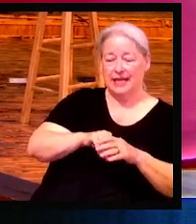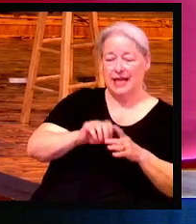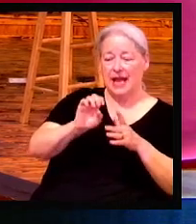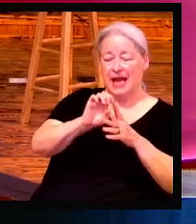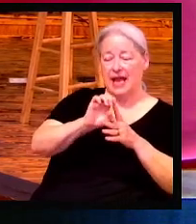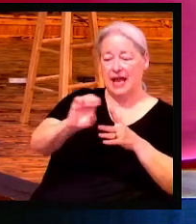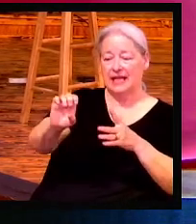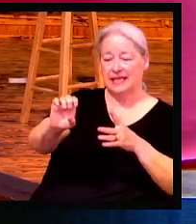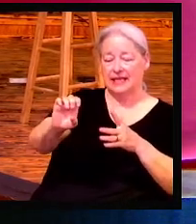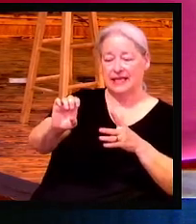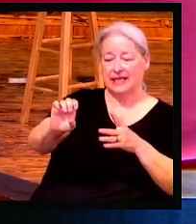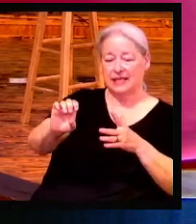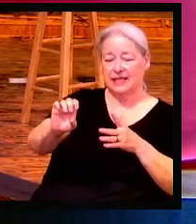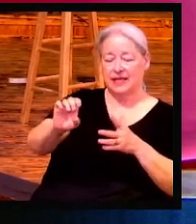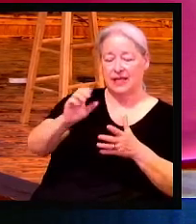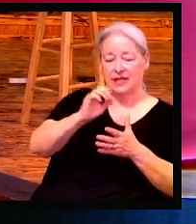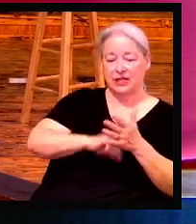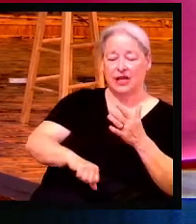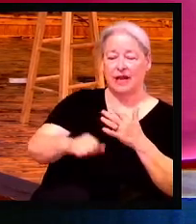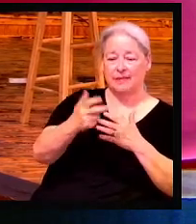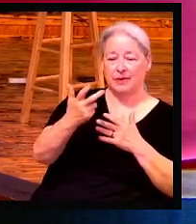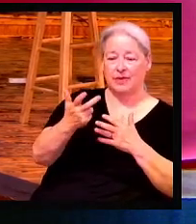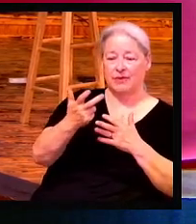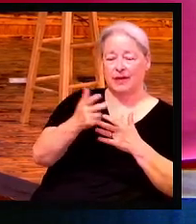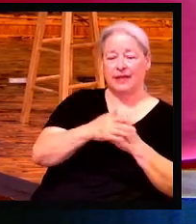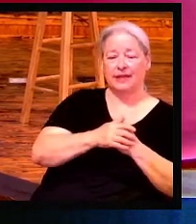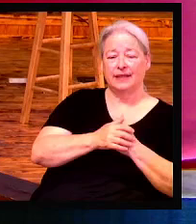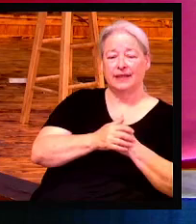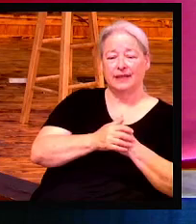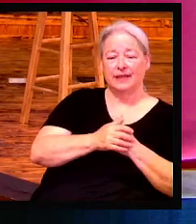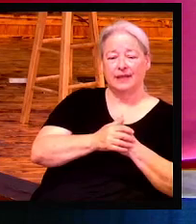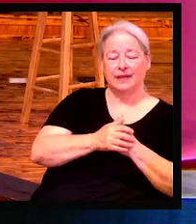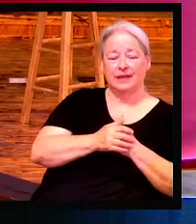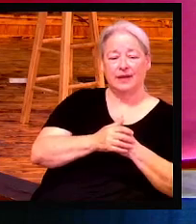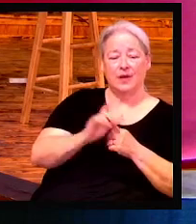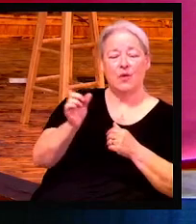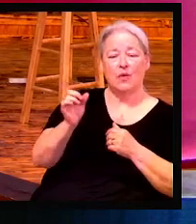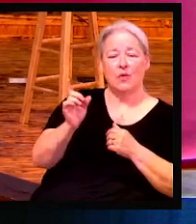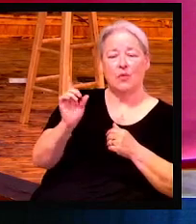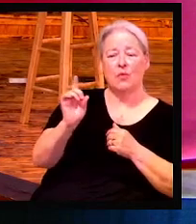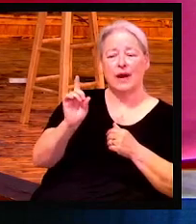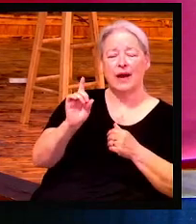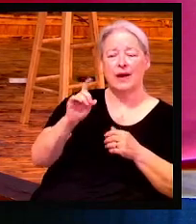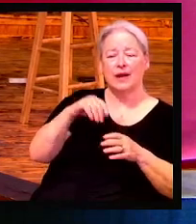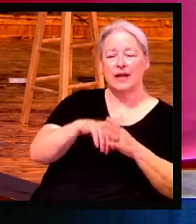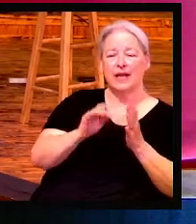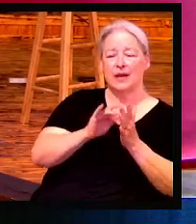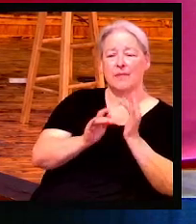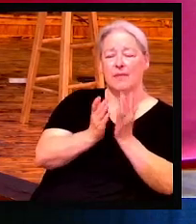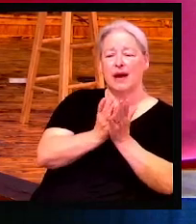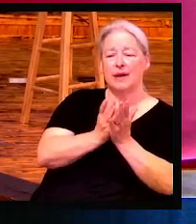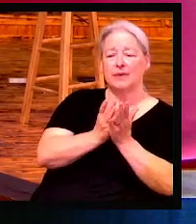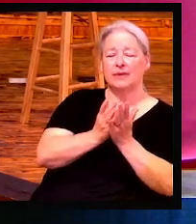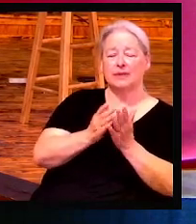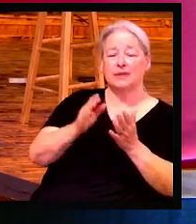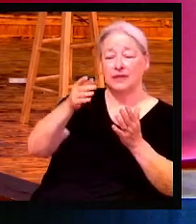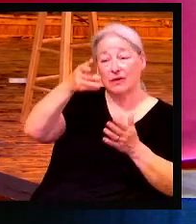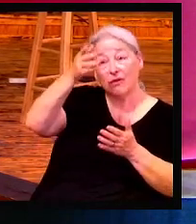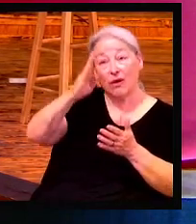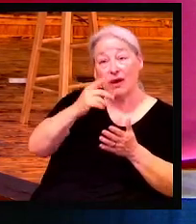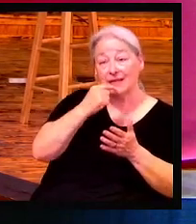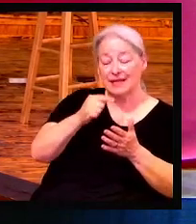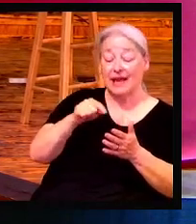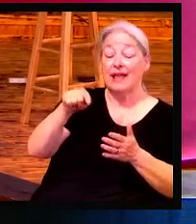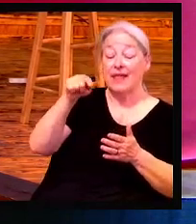not necessarily Memorial Day, but where God said, this is a memorial. Memorial is obviously something to remember